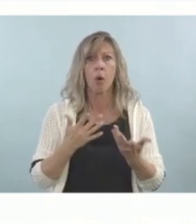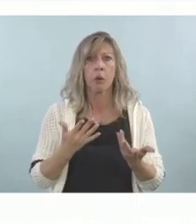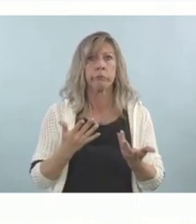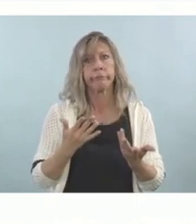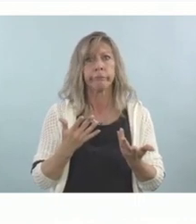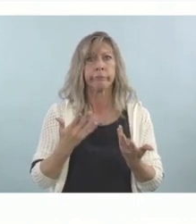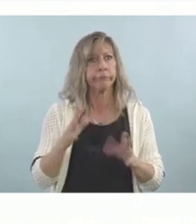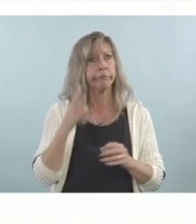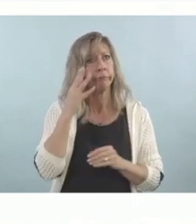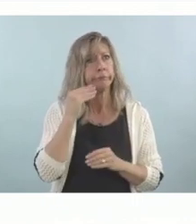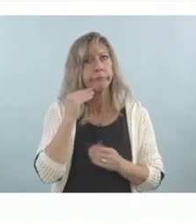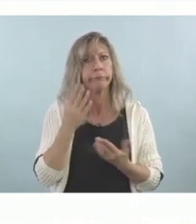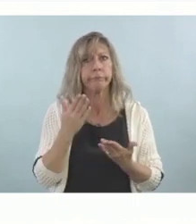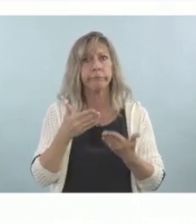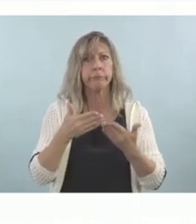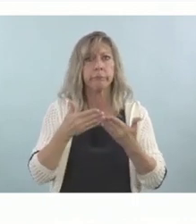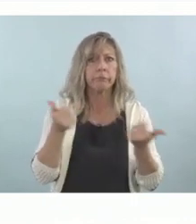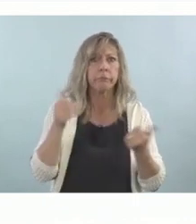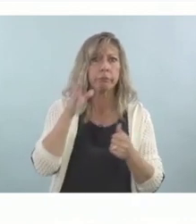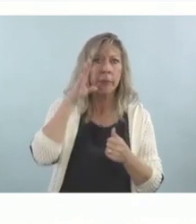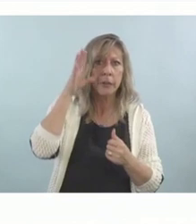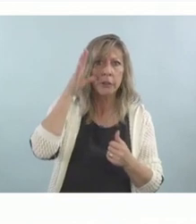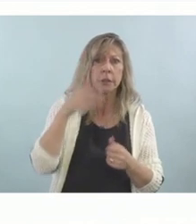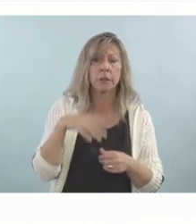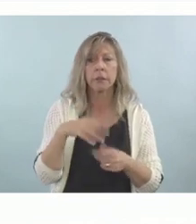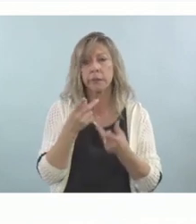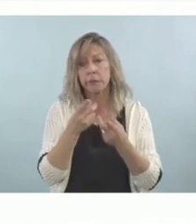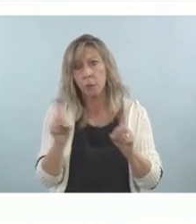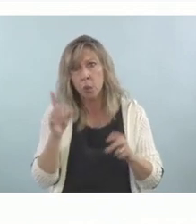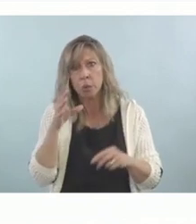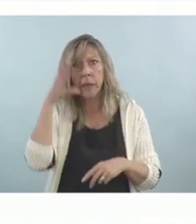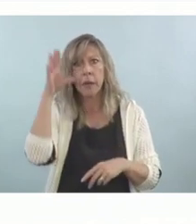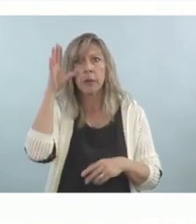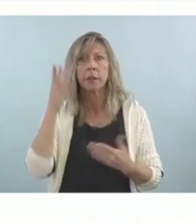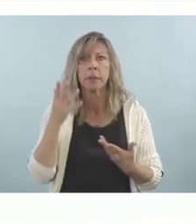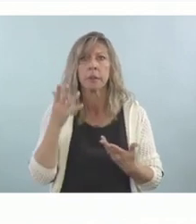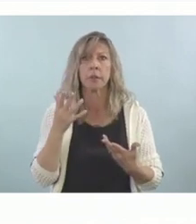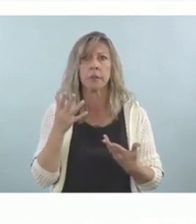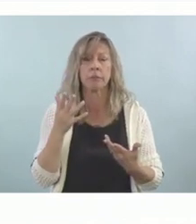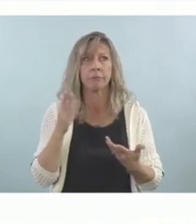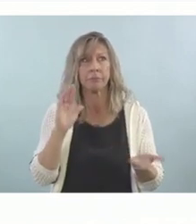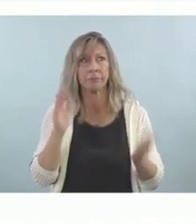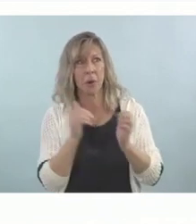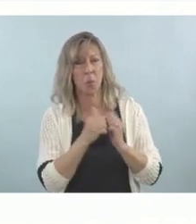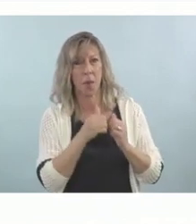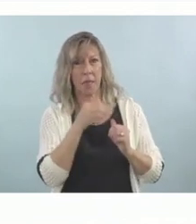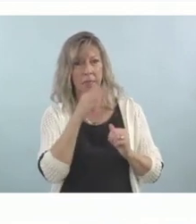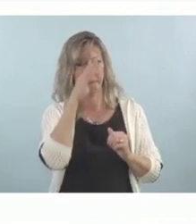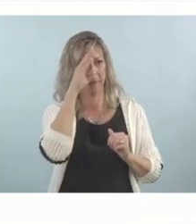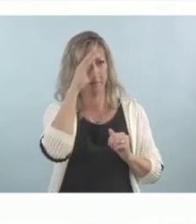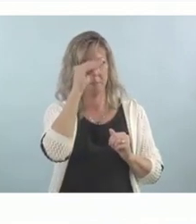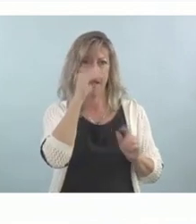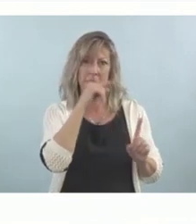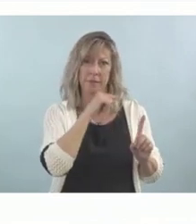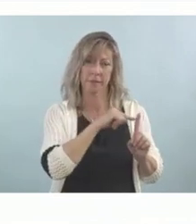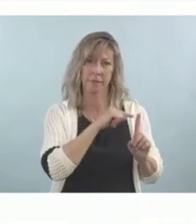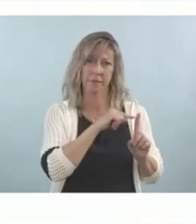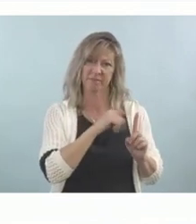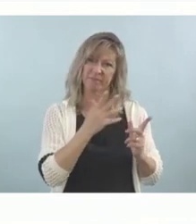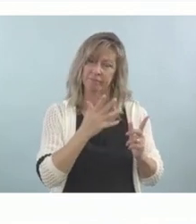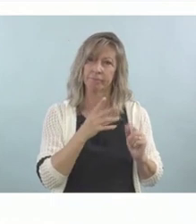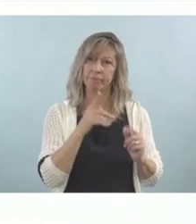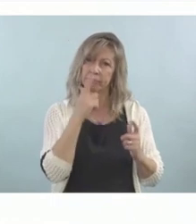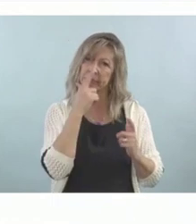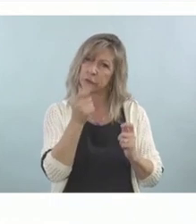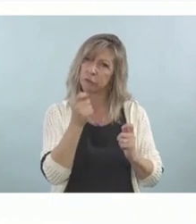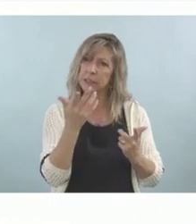So, you know, I think that I'm not so sure about this one because I think that, you know, divorce rates in the United